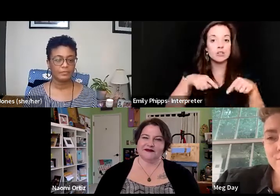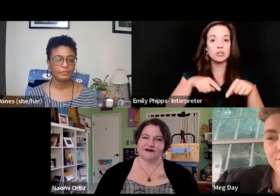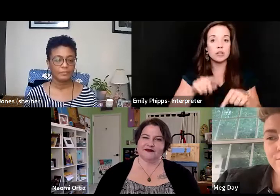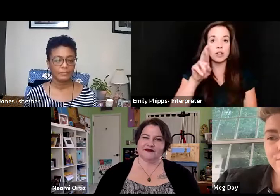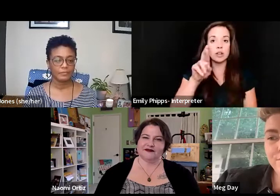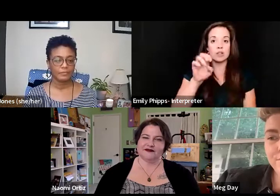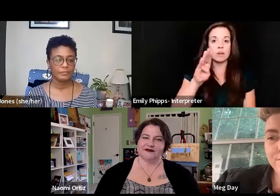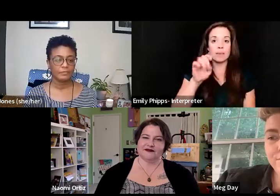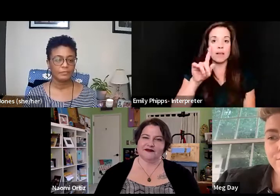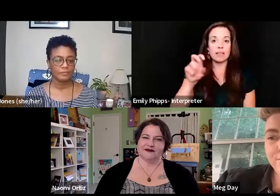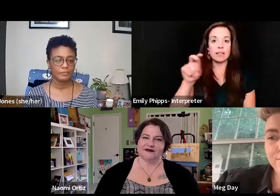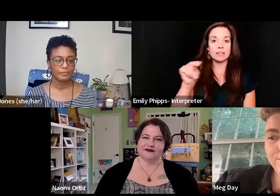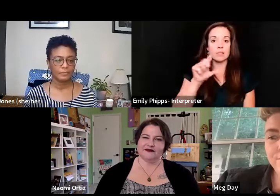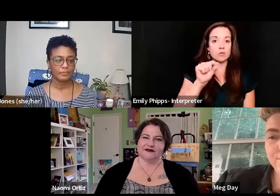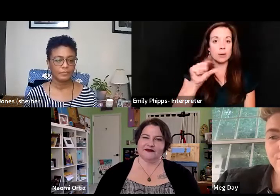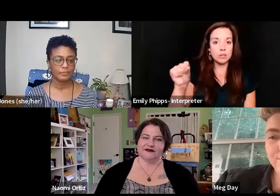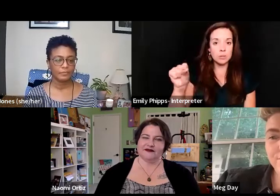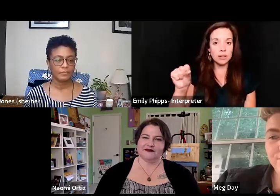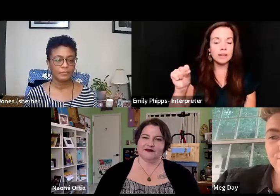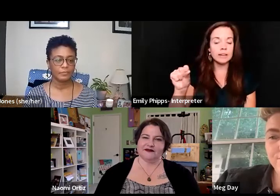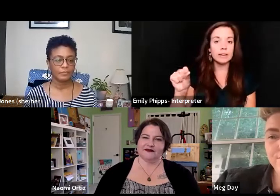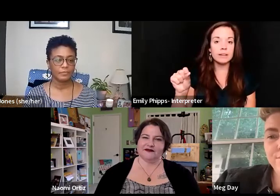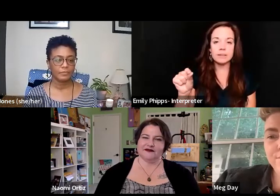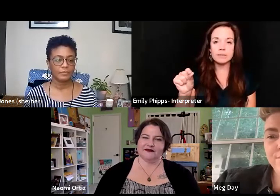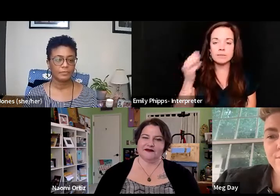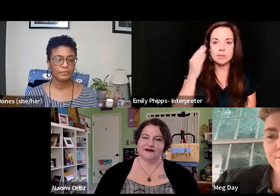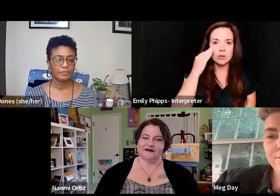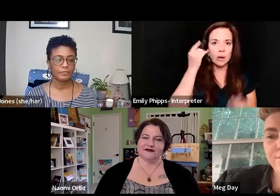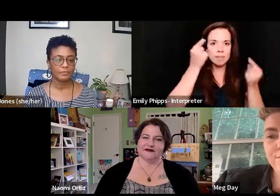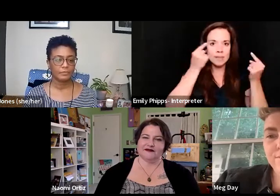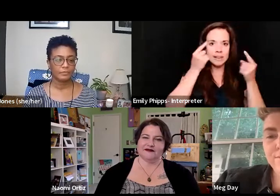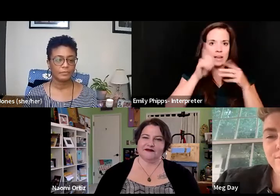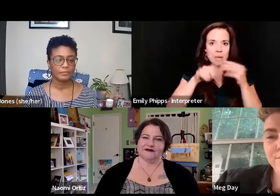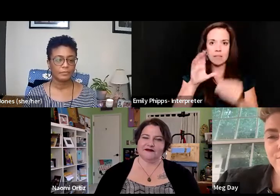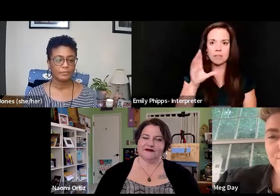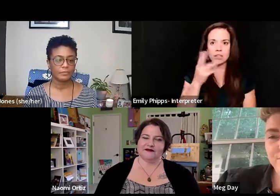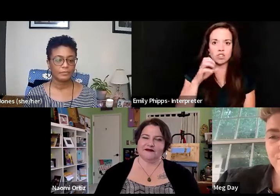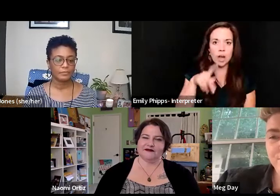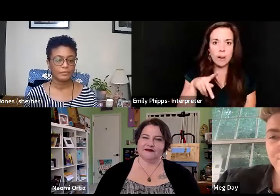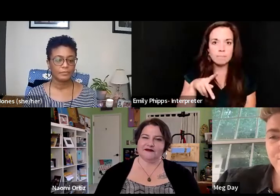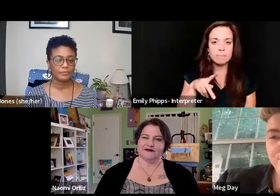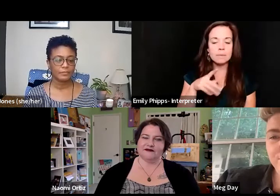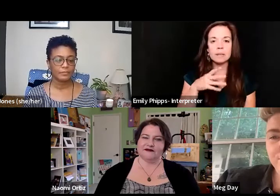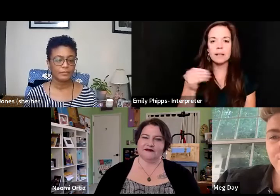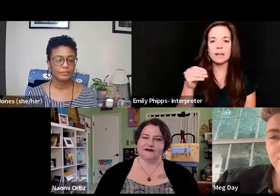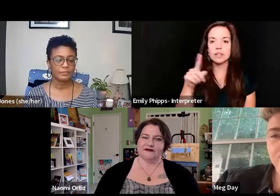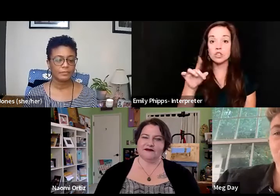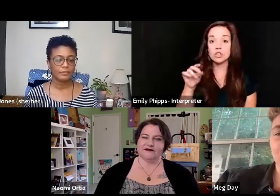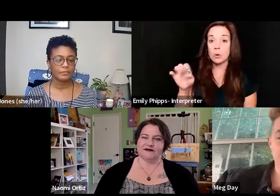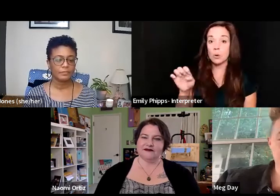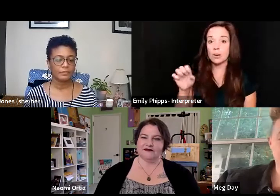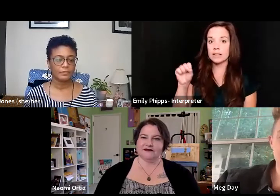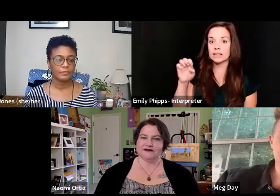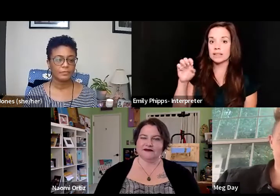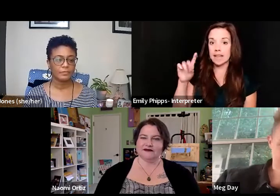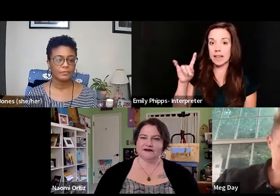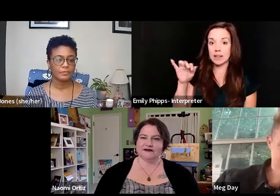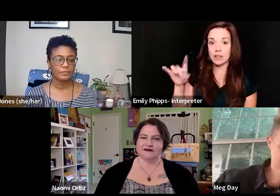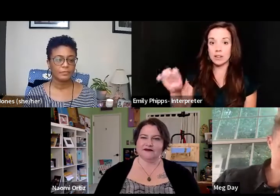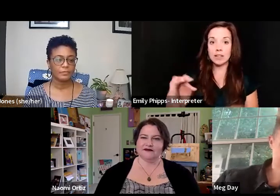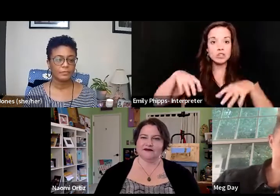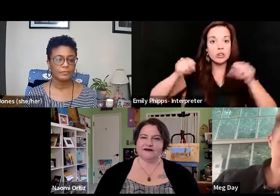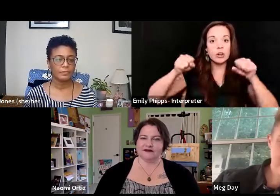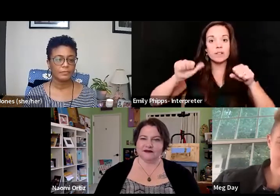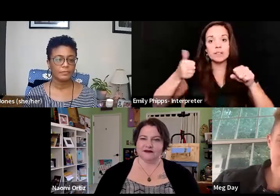2020, you know, I'm just thinking about the CHOP, you know, the zone in Seattle, where I used to live, it took over 10 square